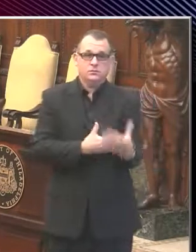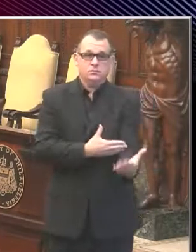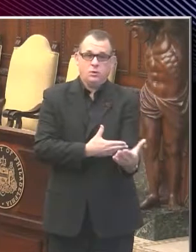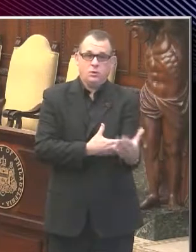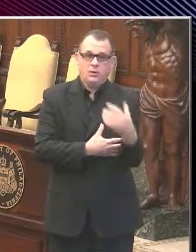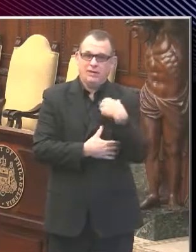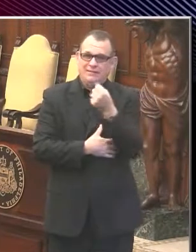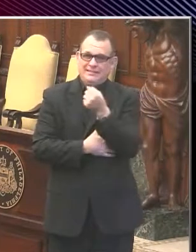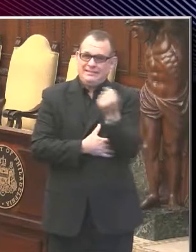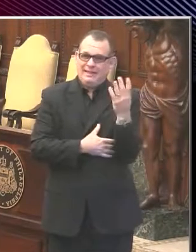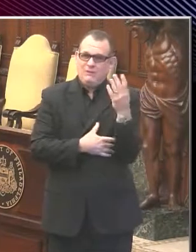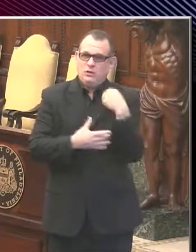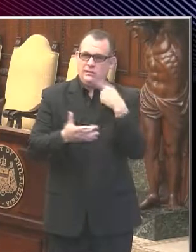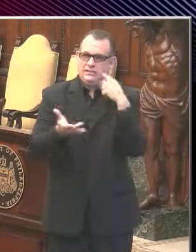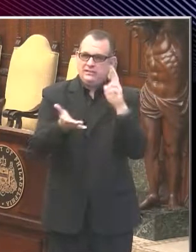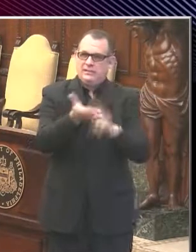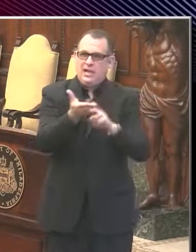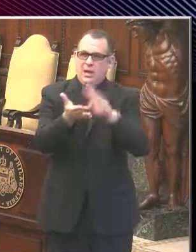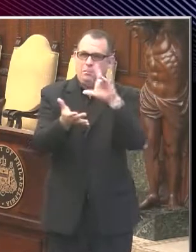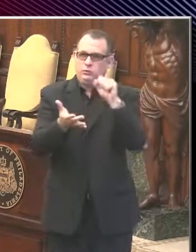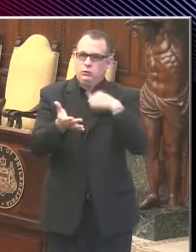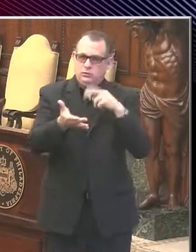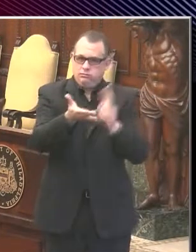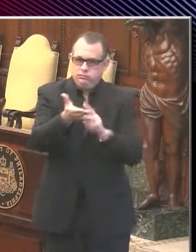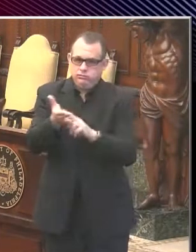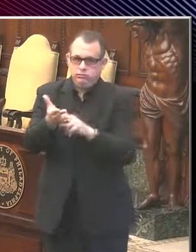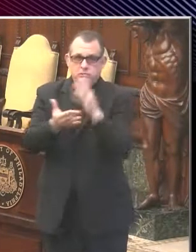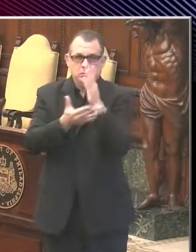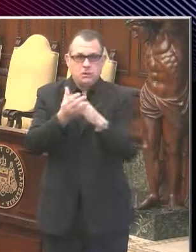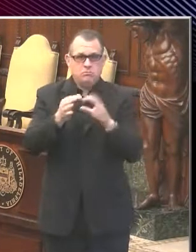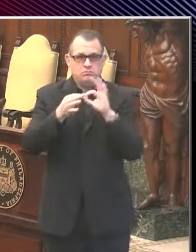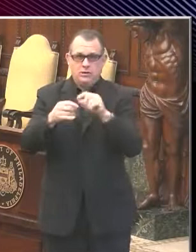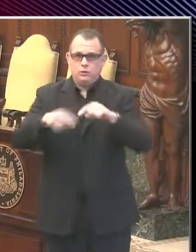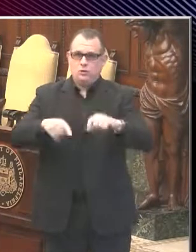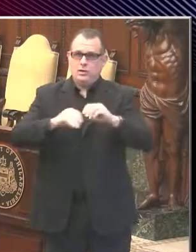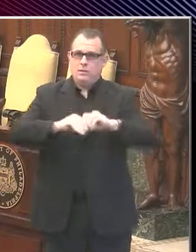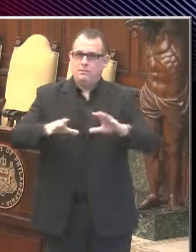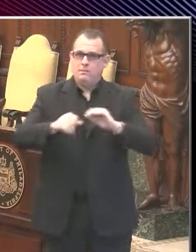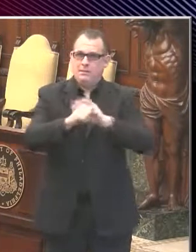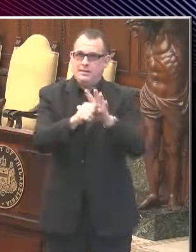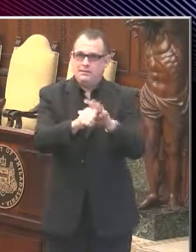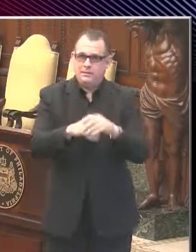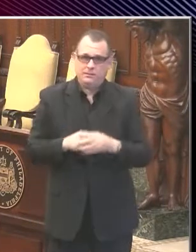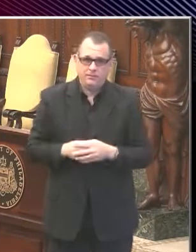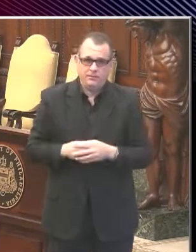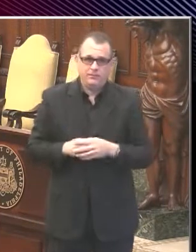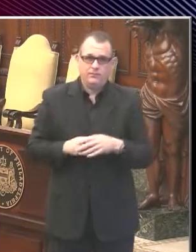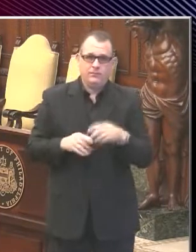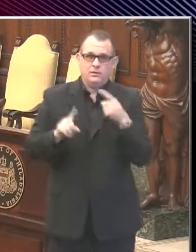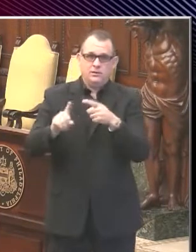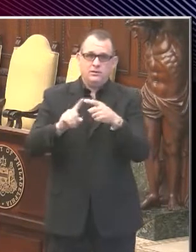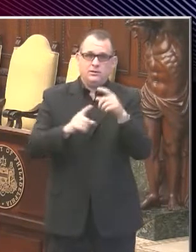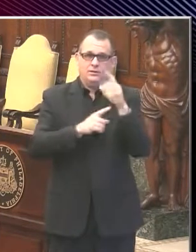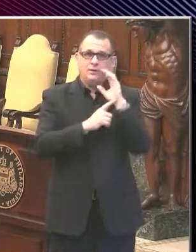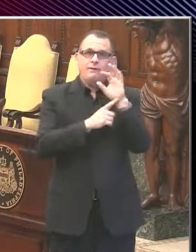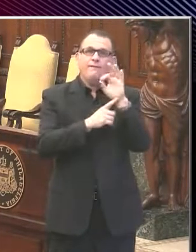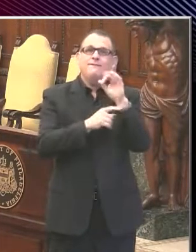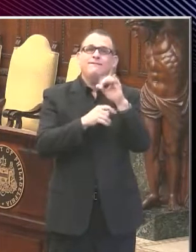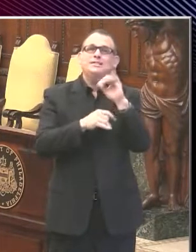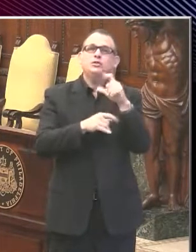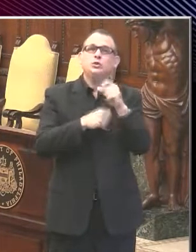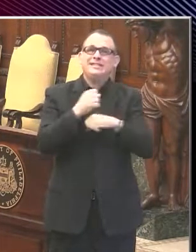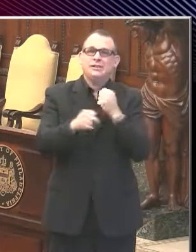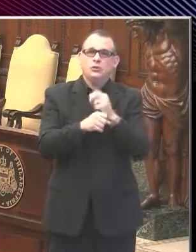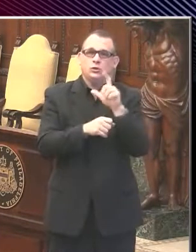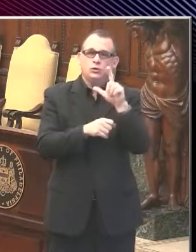bills, including some related to the pandemic and our response efforts. Most notably, I signed the fiscal year 21 budget, which is a stark